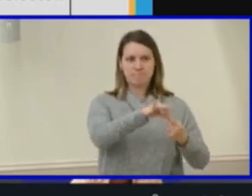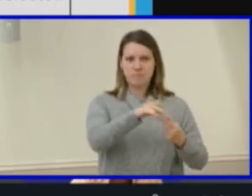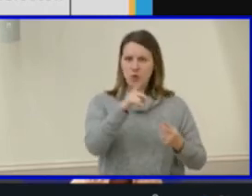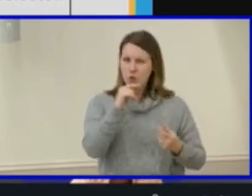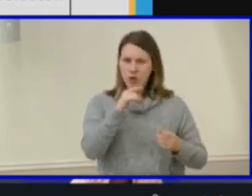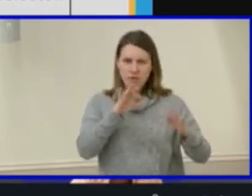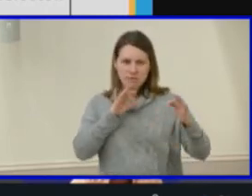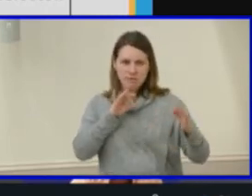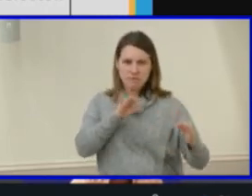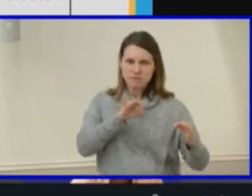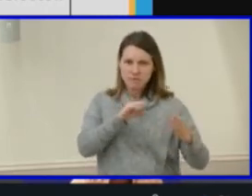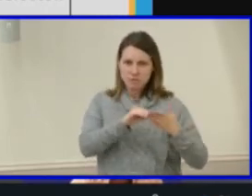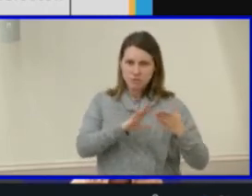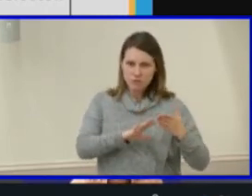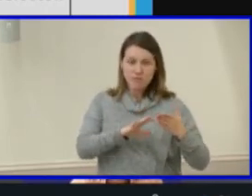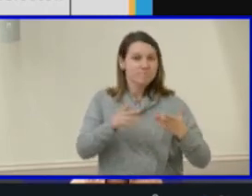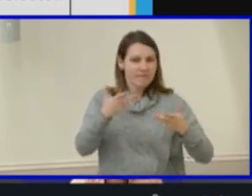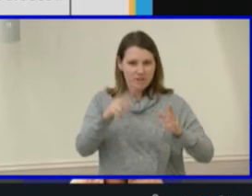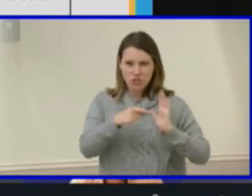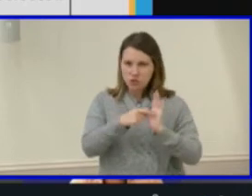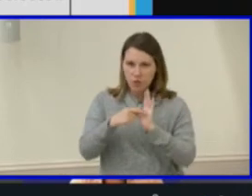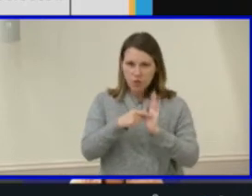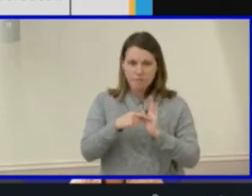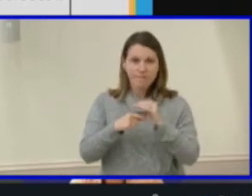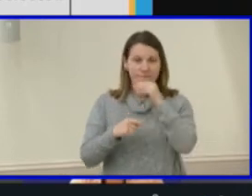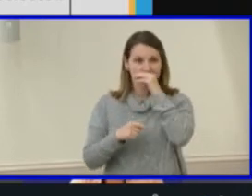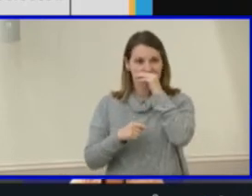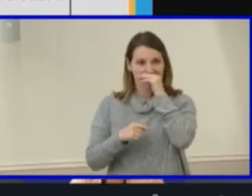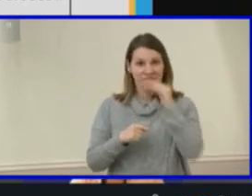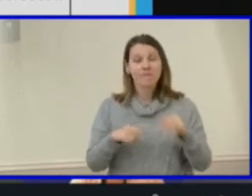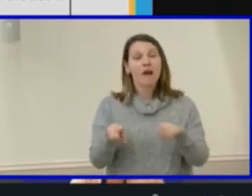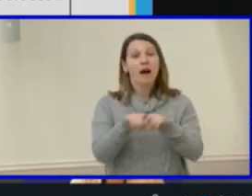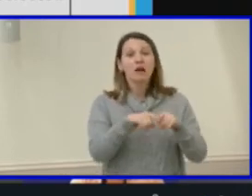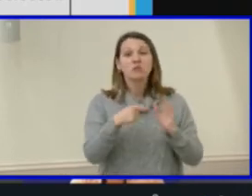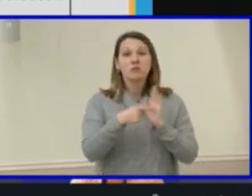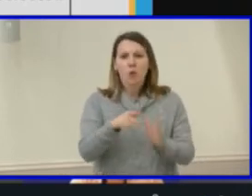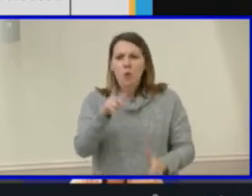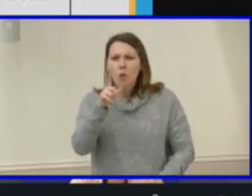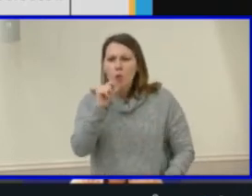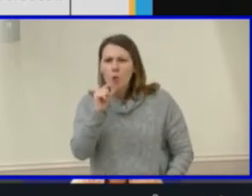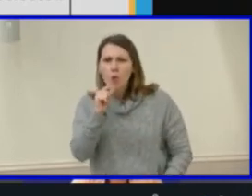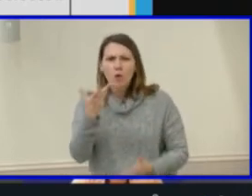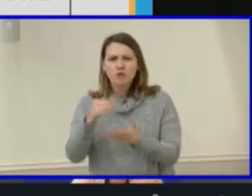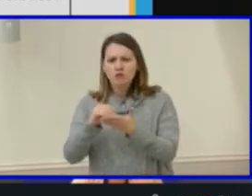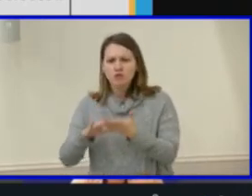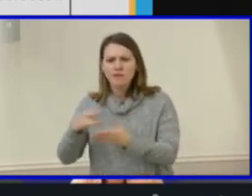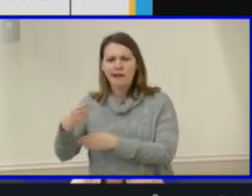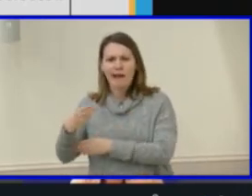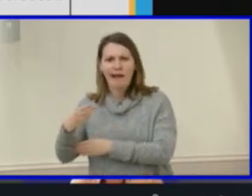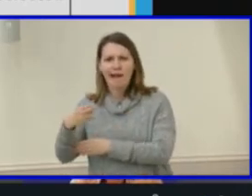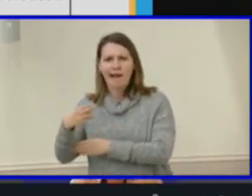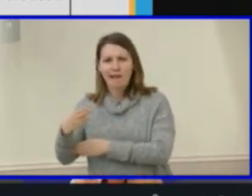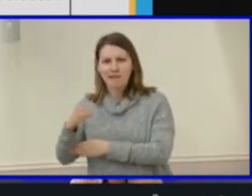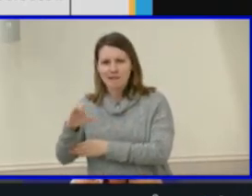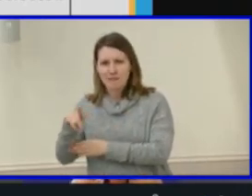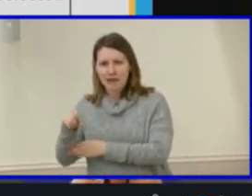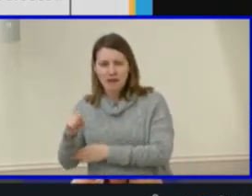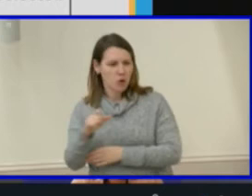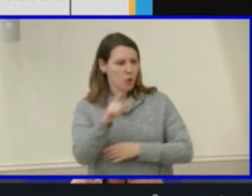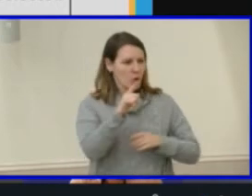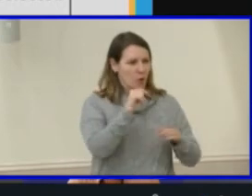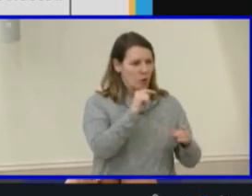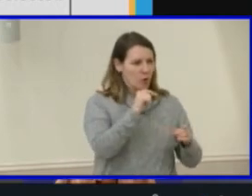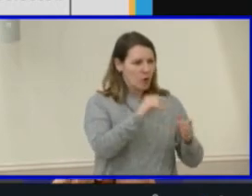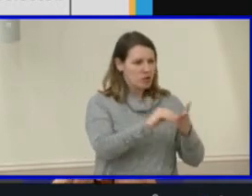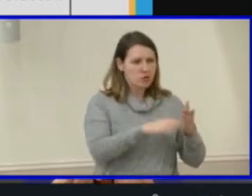School? You've also seen graphs about who makes up Henrico and who makes up the Maggie L. Walker Governor's School program.